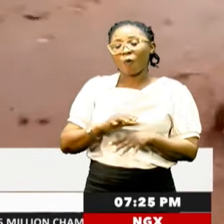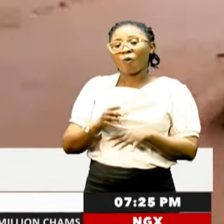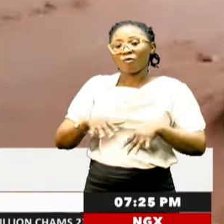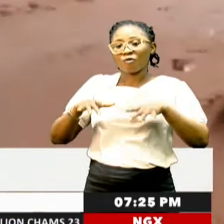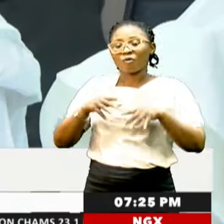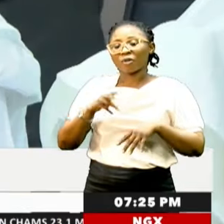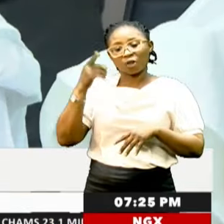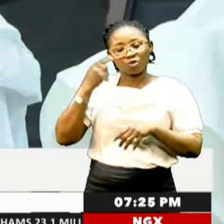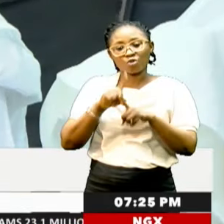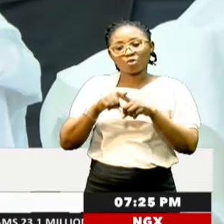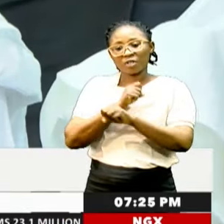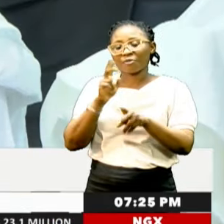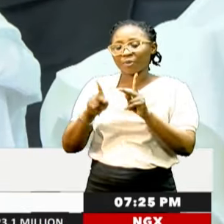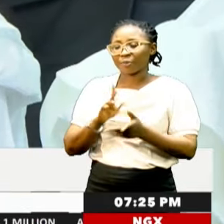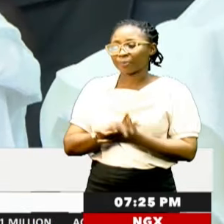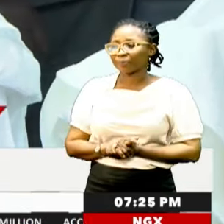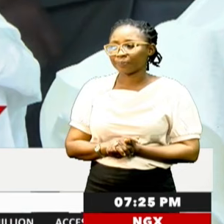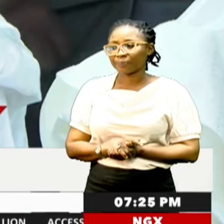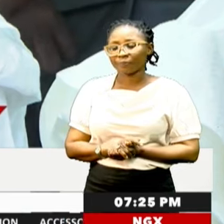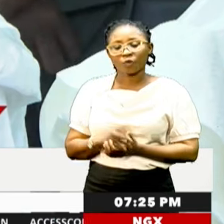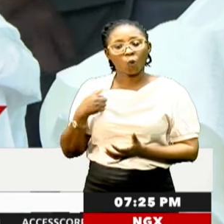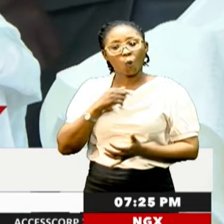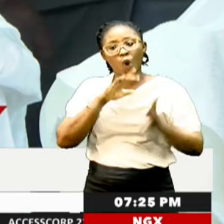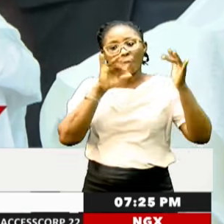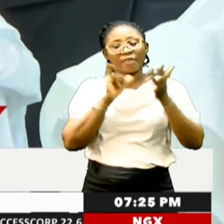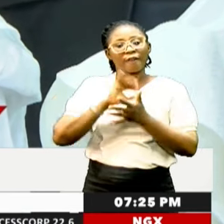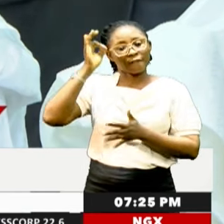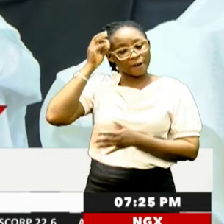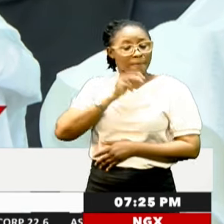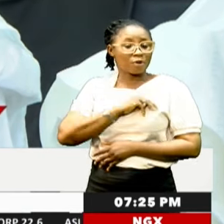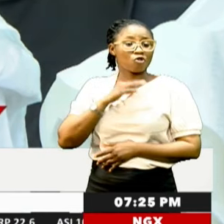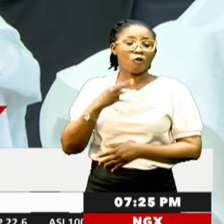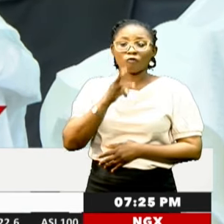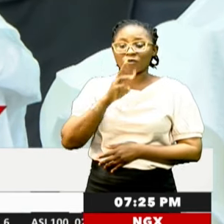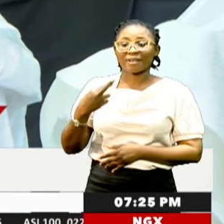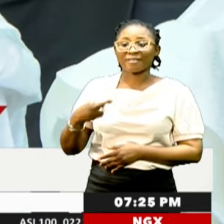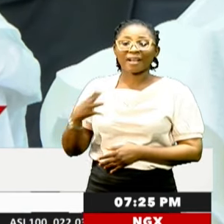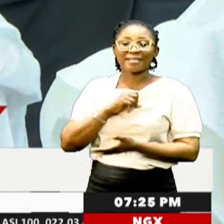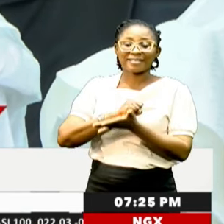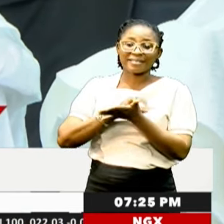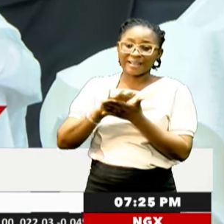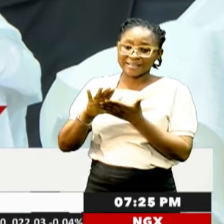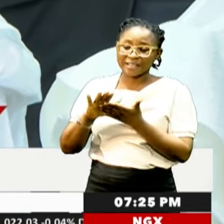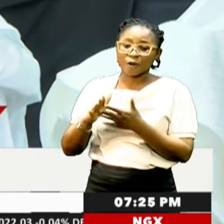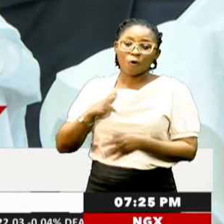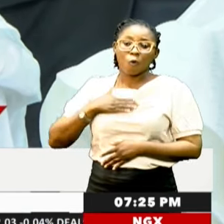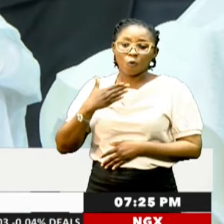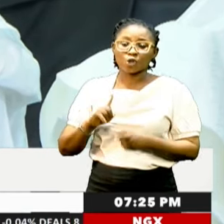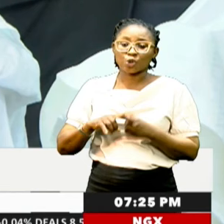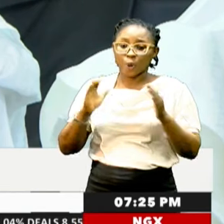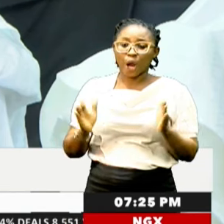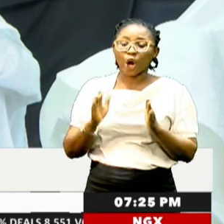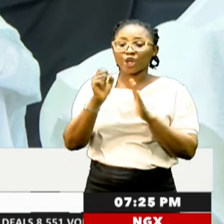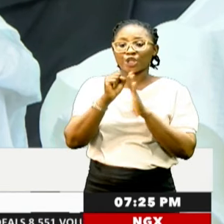locations. Both that the Federal Ministry of Water Resources and Sanitation wishes to urge the